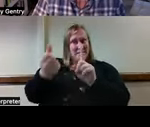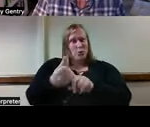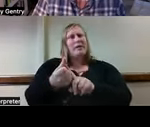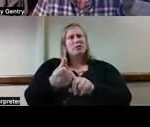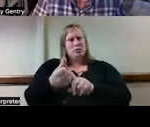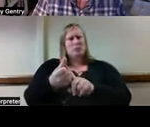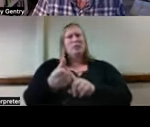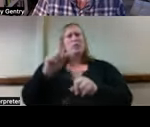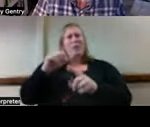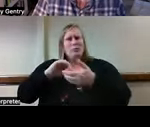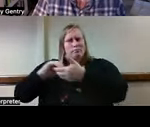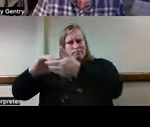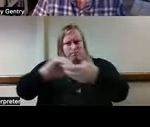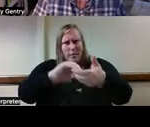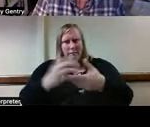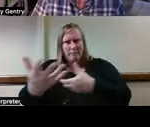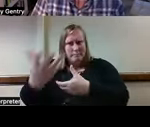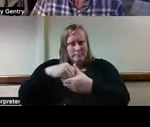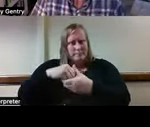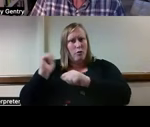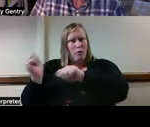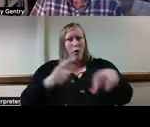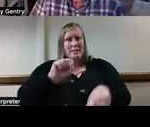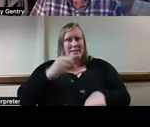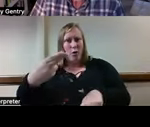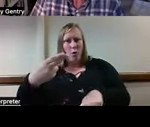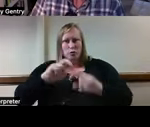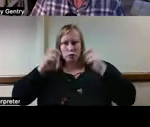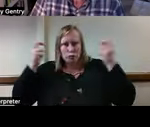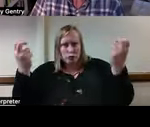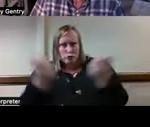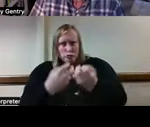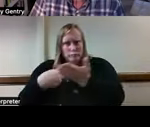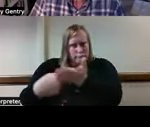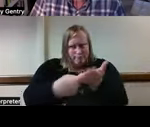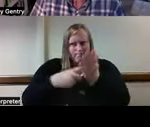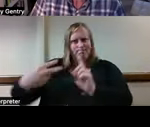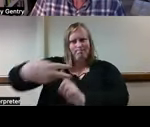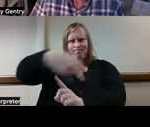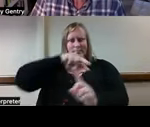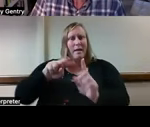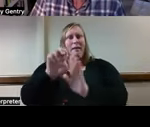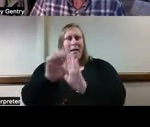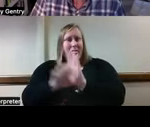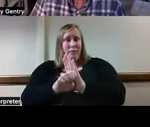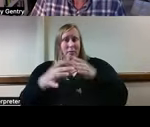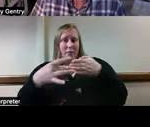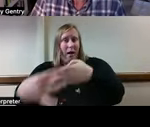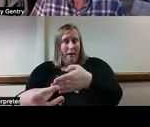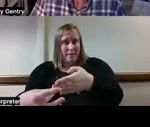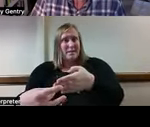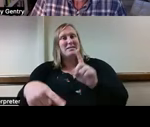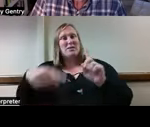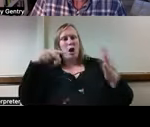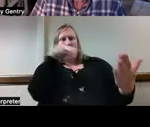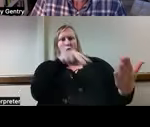solving among all stakeholders attending to ethical guidelines and laws. And again, I refer you back to the code of ethics,